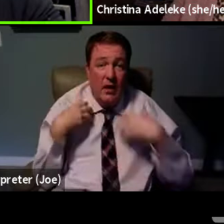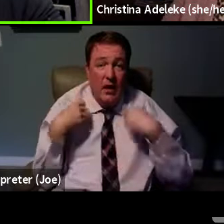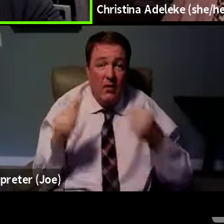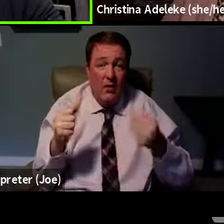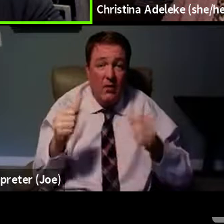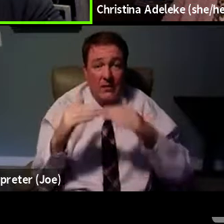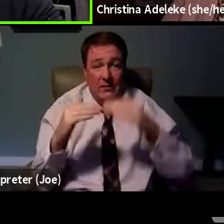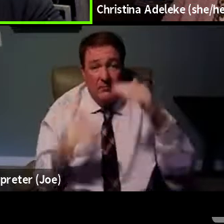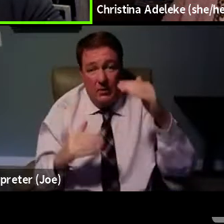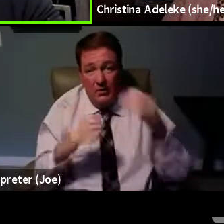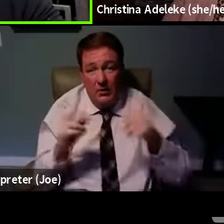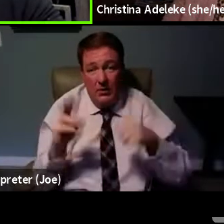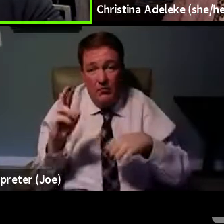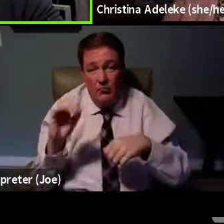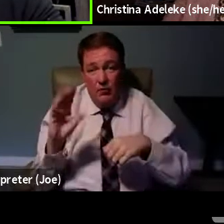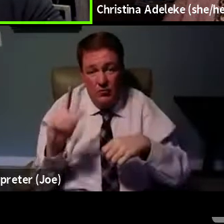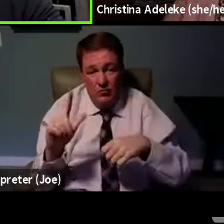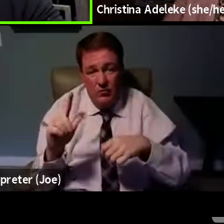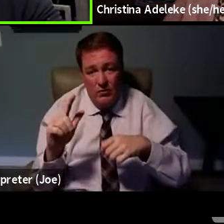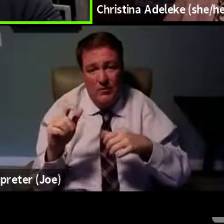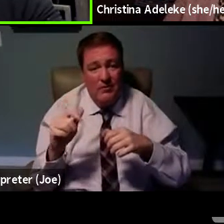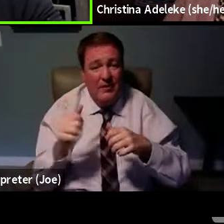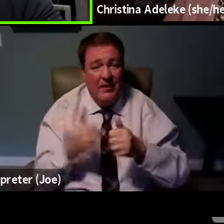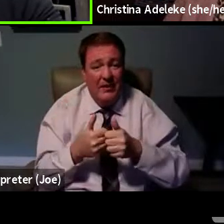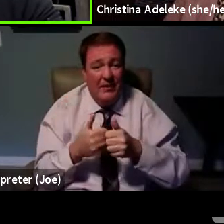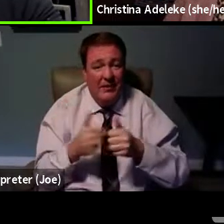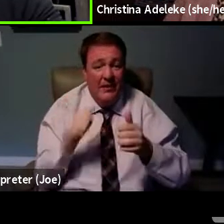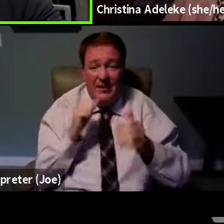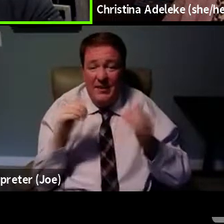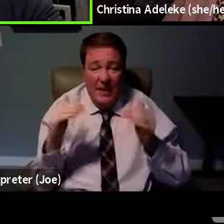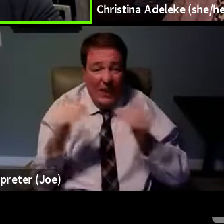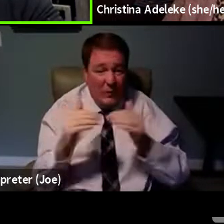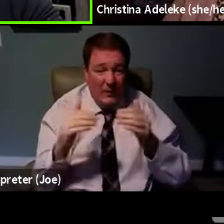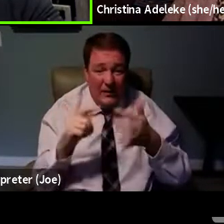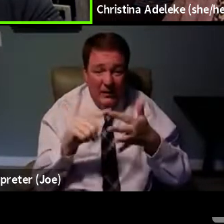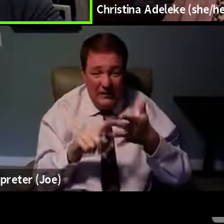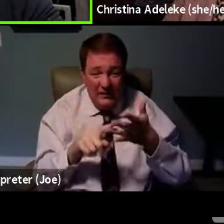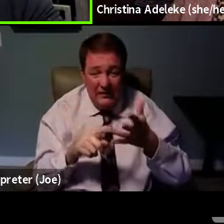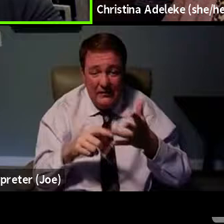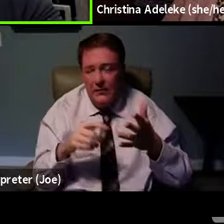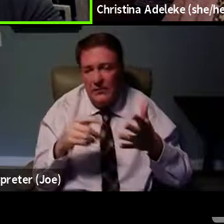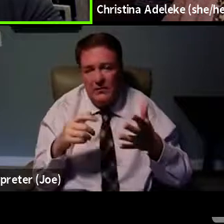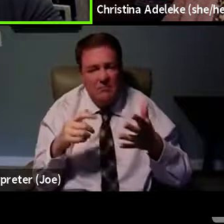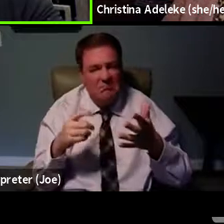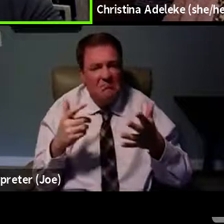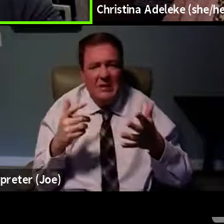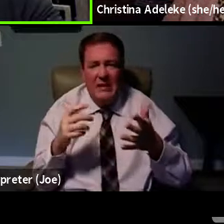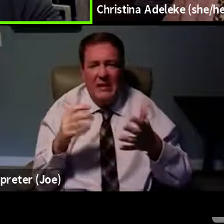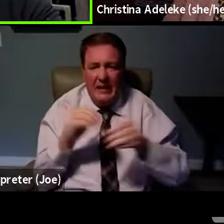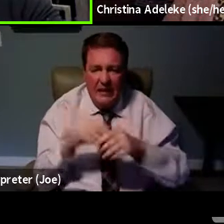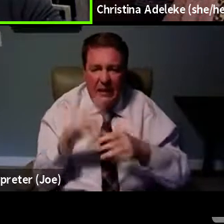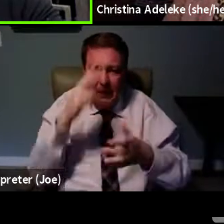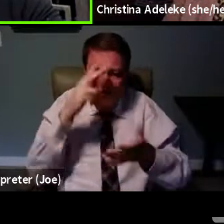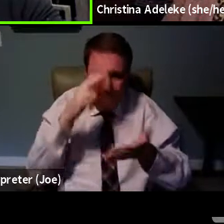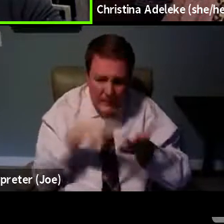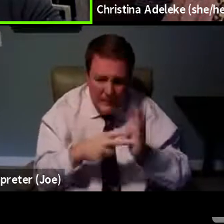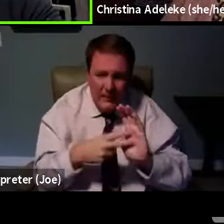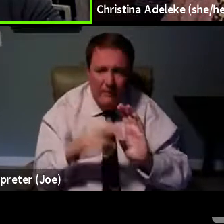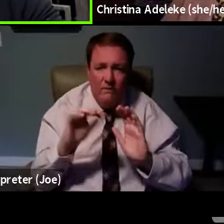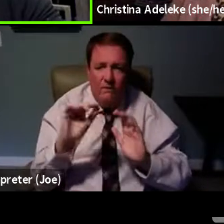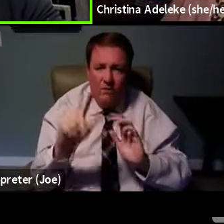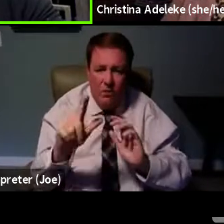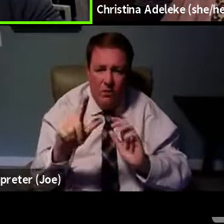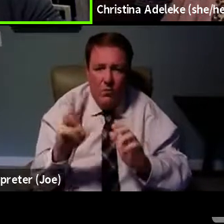racial inequities addressed in a meaningful and impactful way to help lessen the divide that existed before COVID-19.